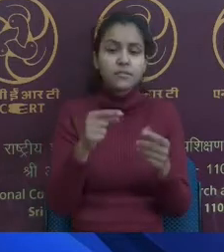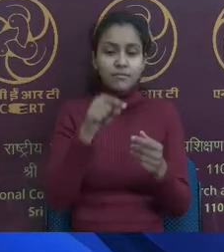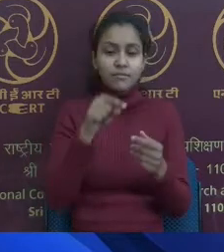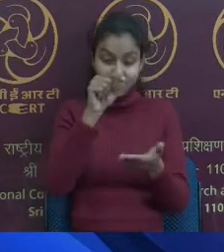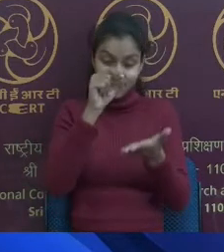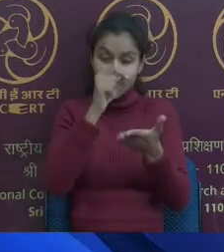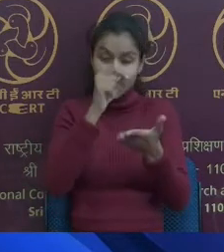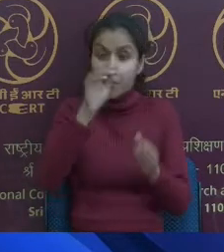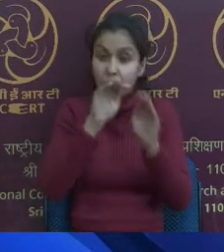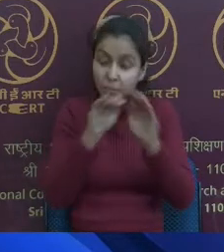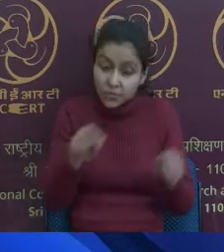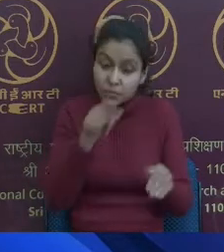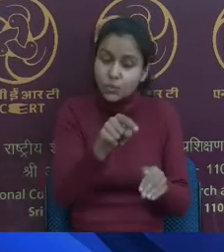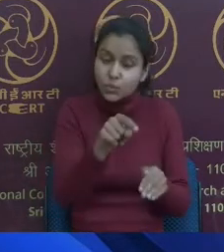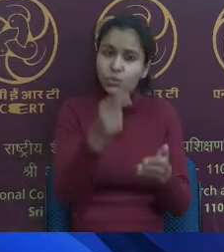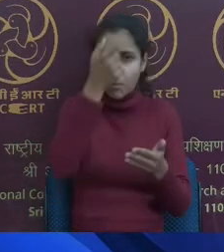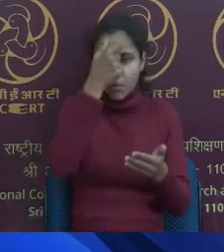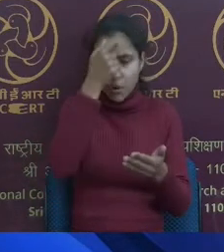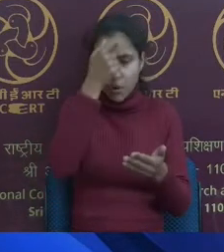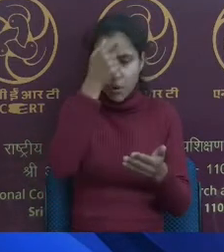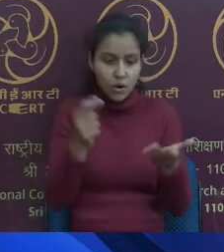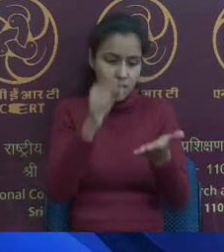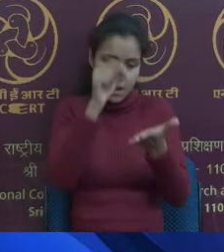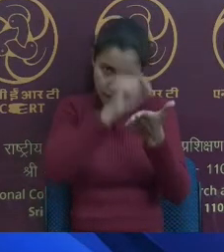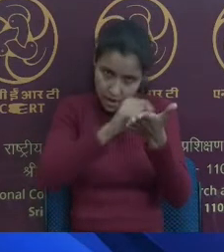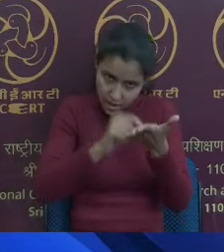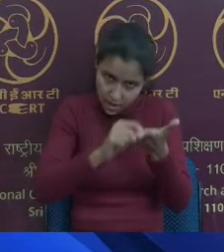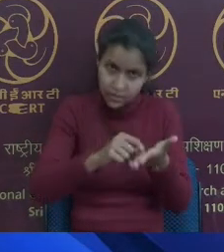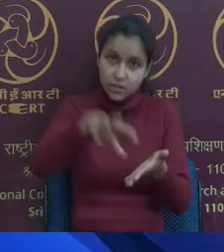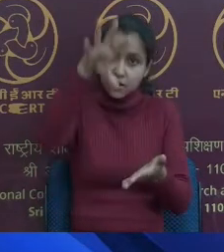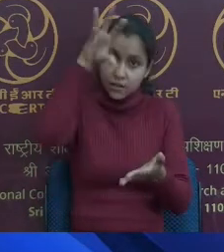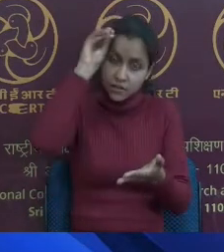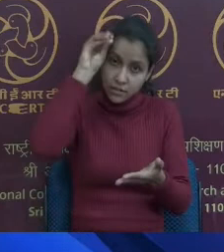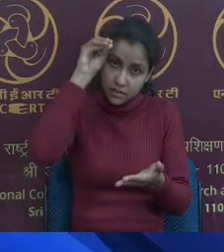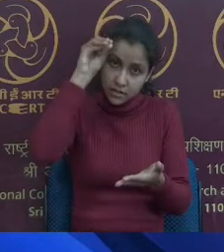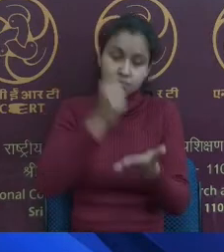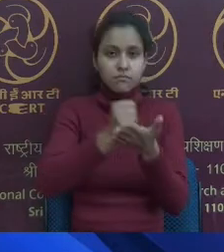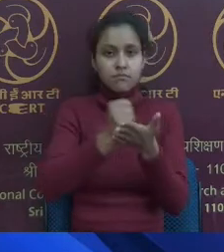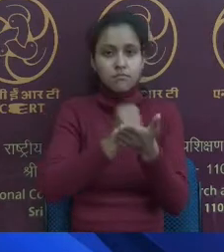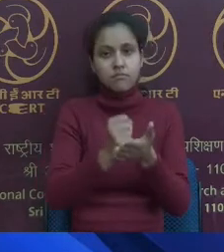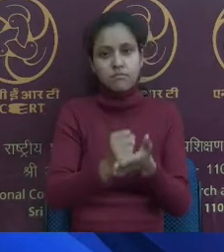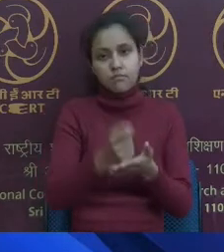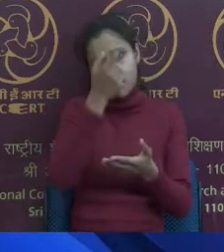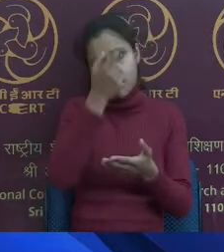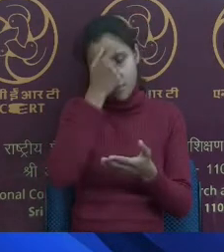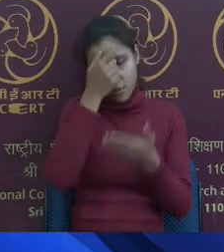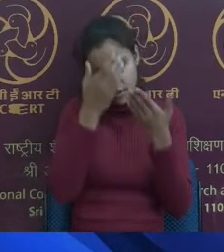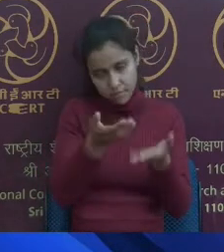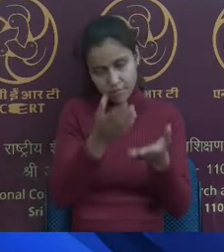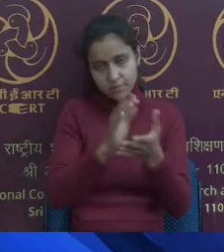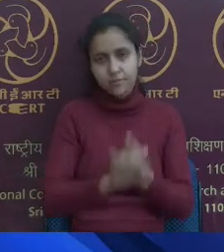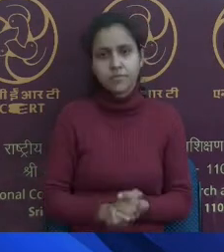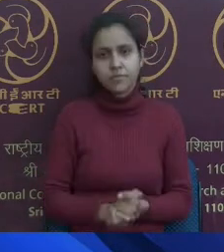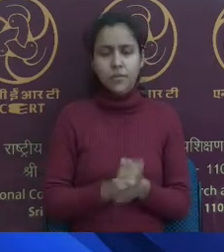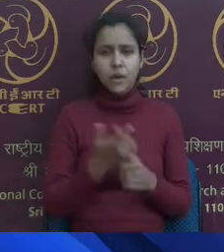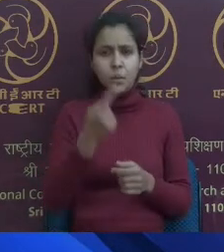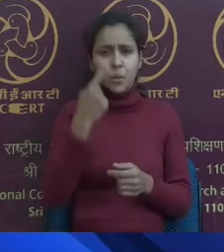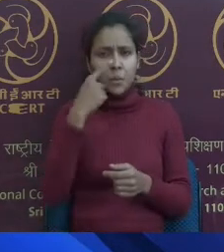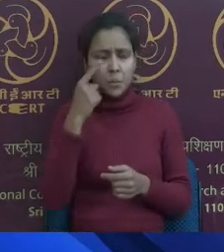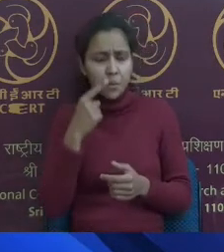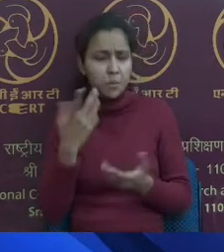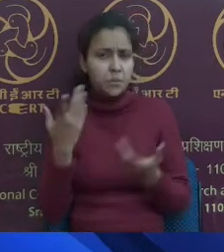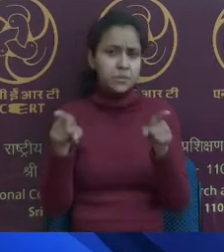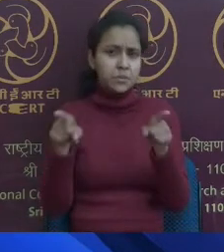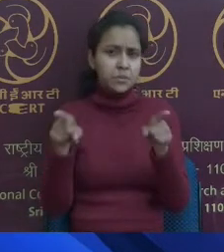we build our own tool in house from acquiring teachers for partners and for building the platform and so on.